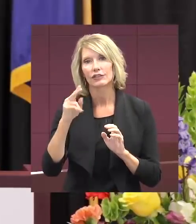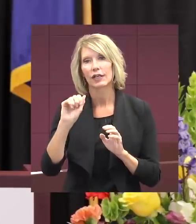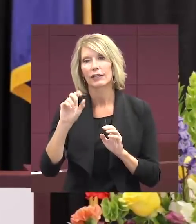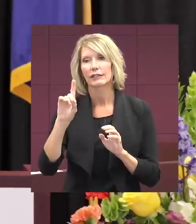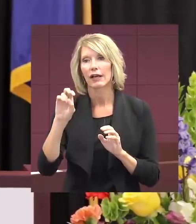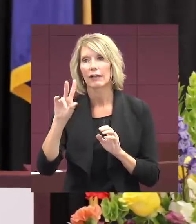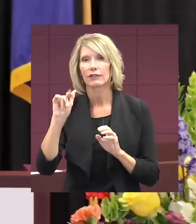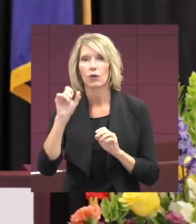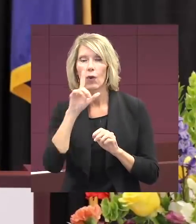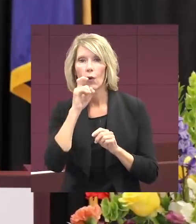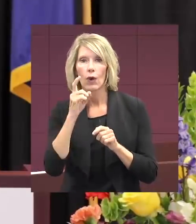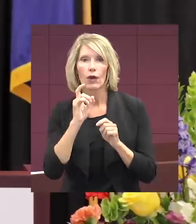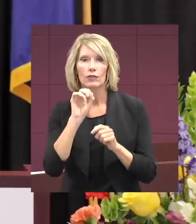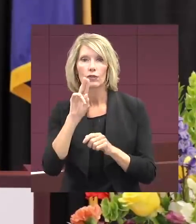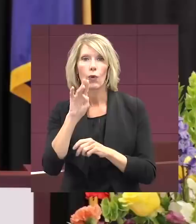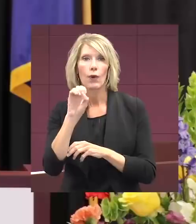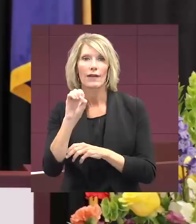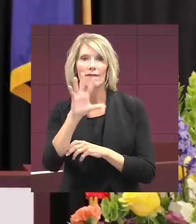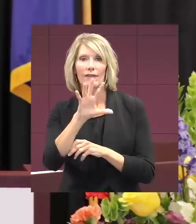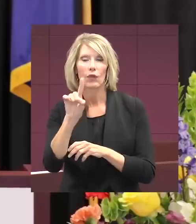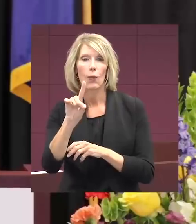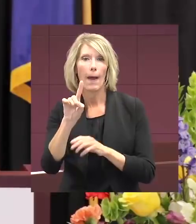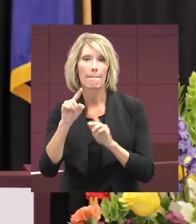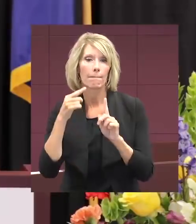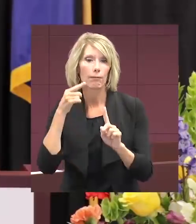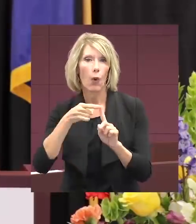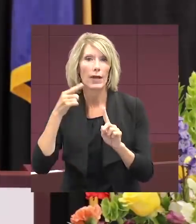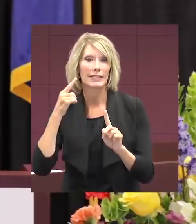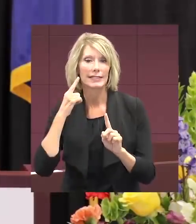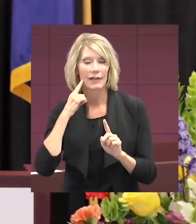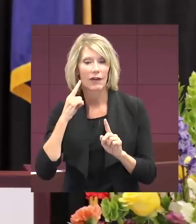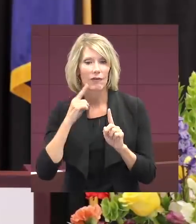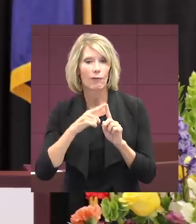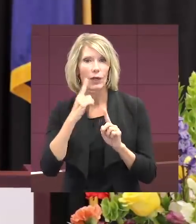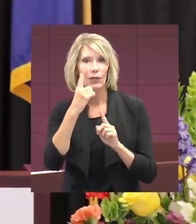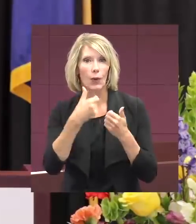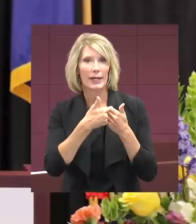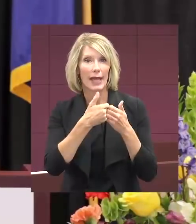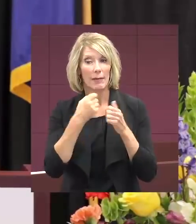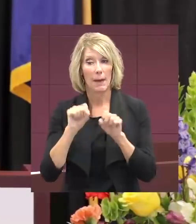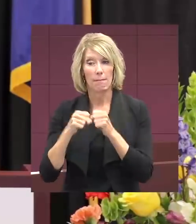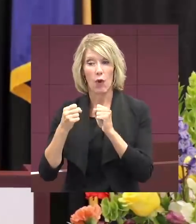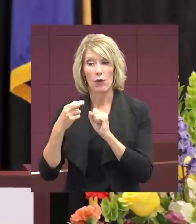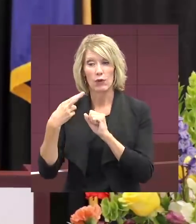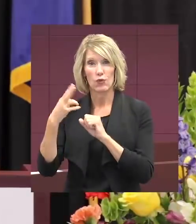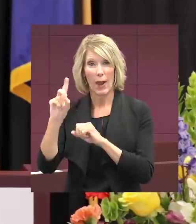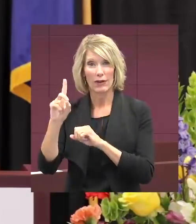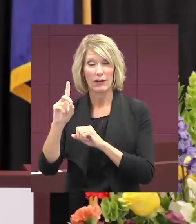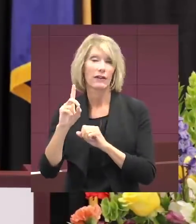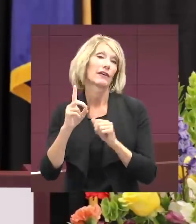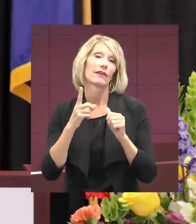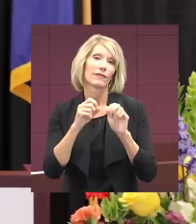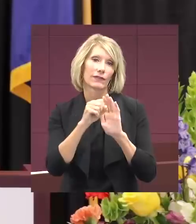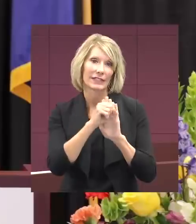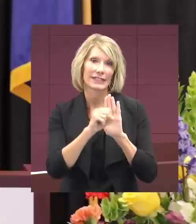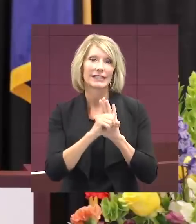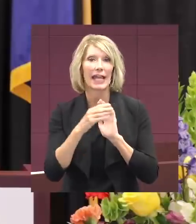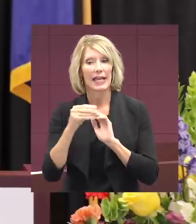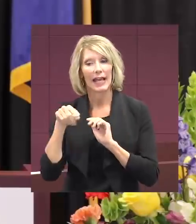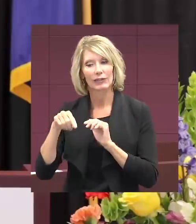51 points to break a school and state record for points in one game and then was named first team All-State.